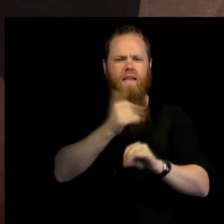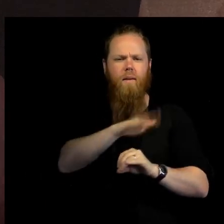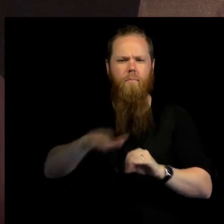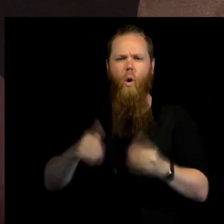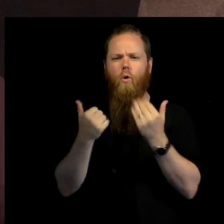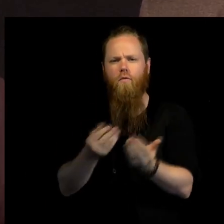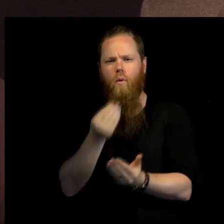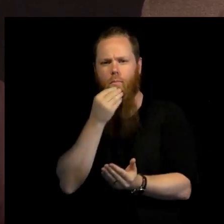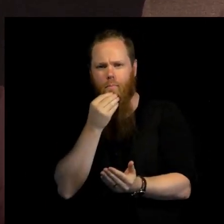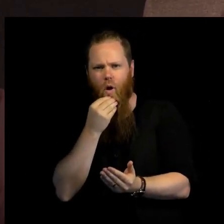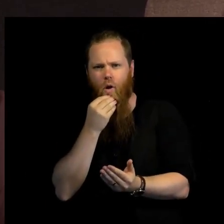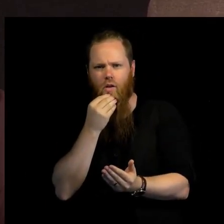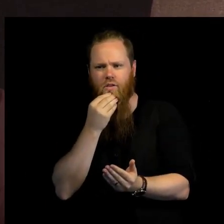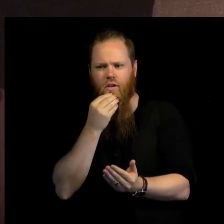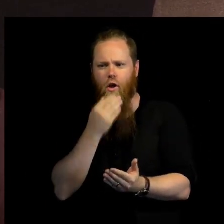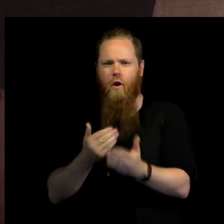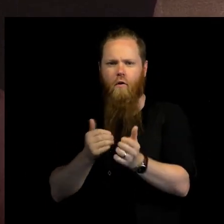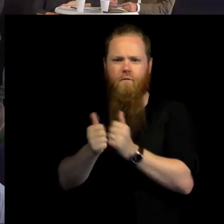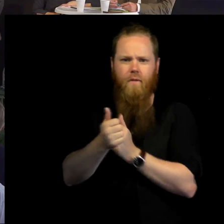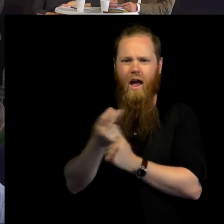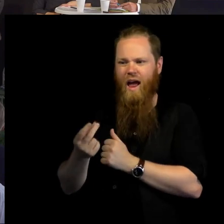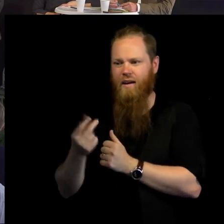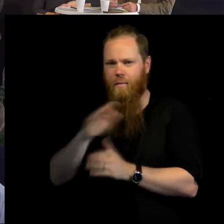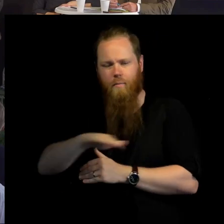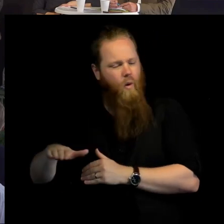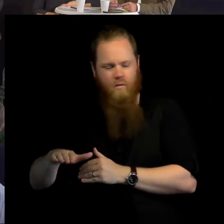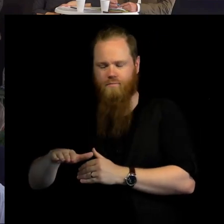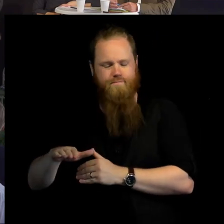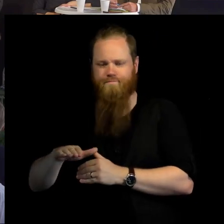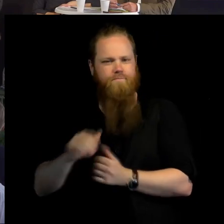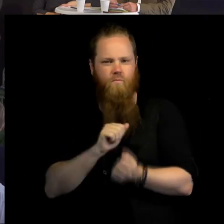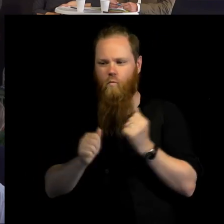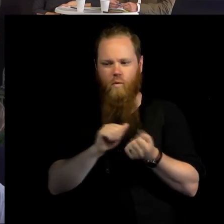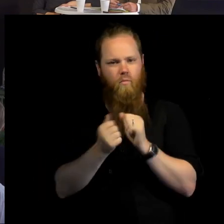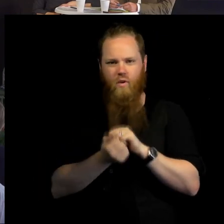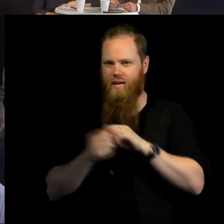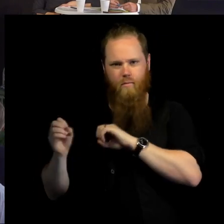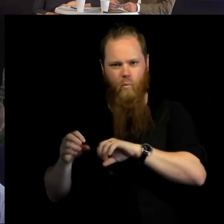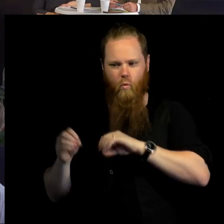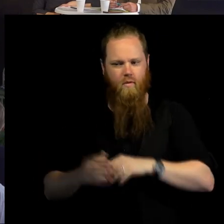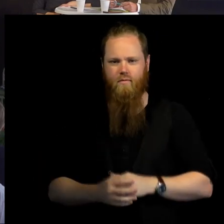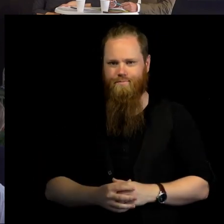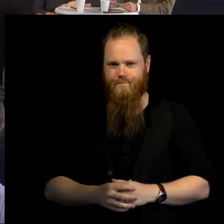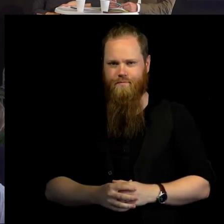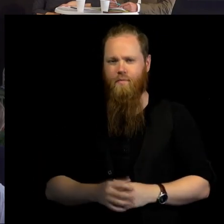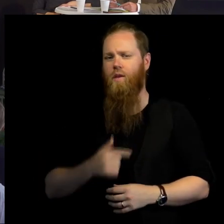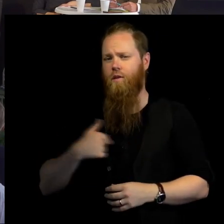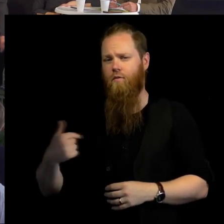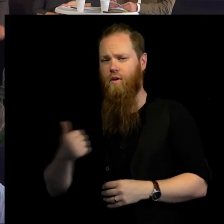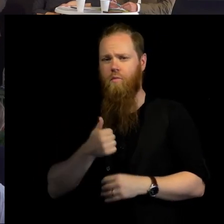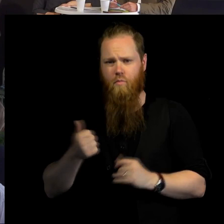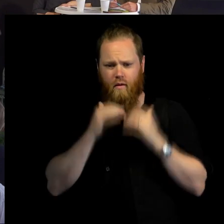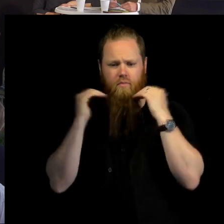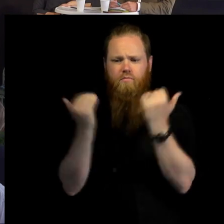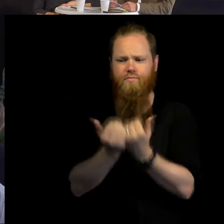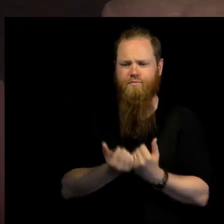over another child. So, we need, of course, to defend